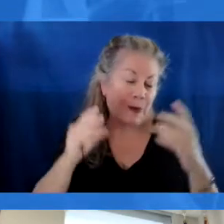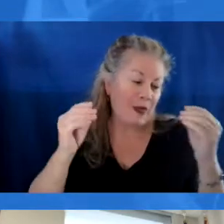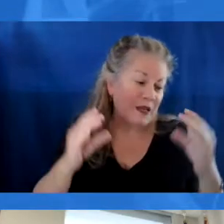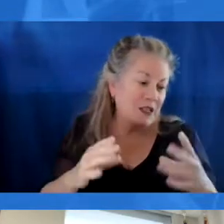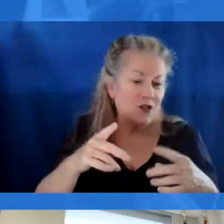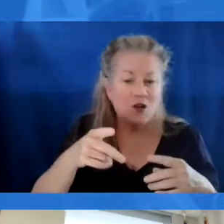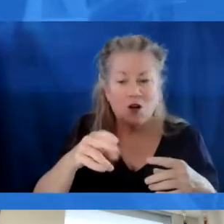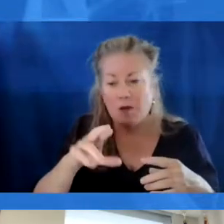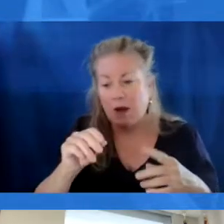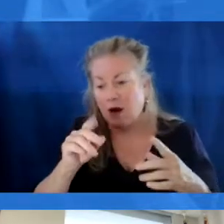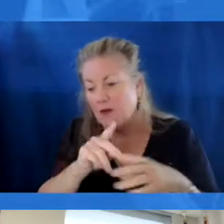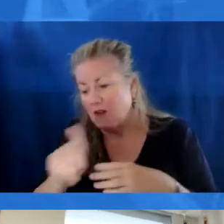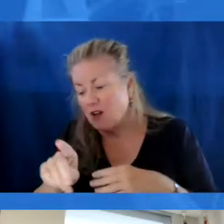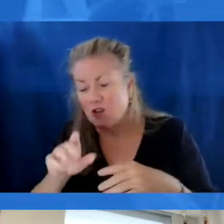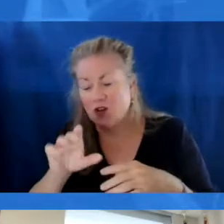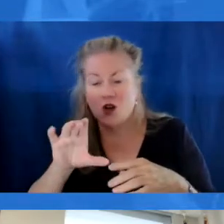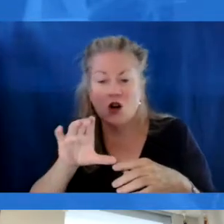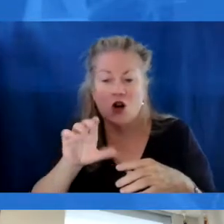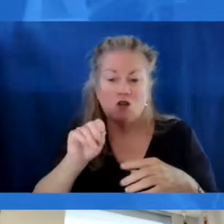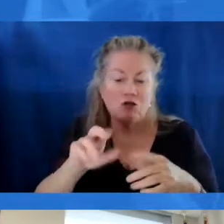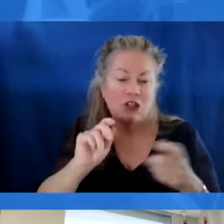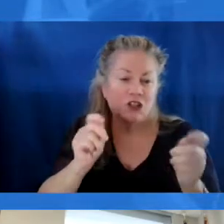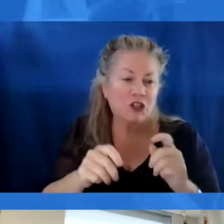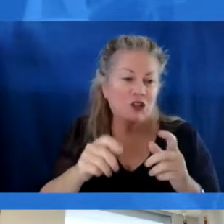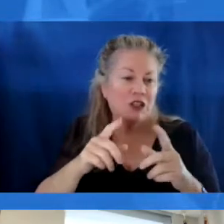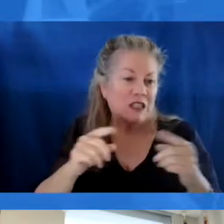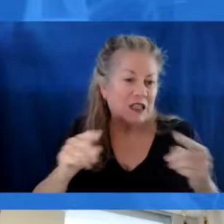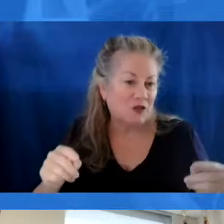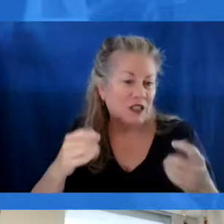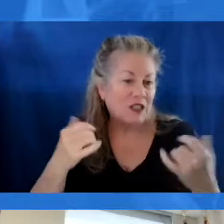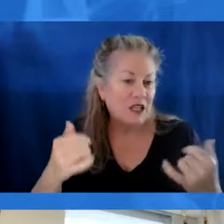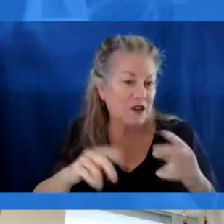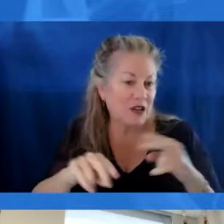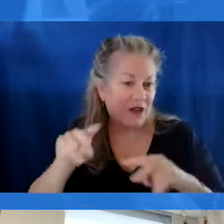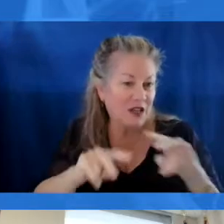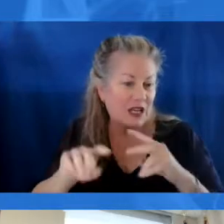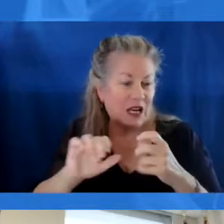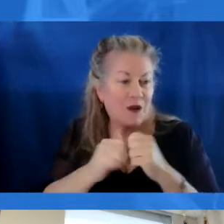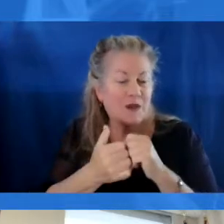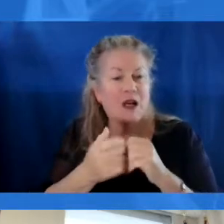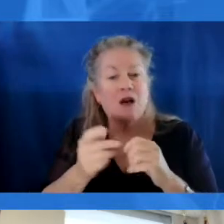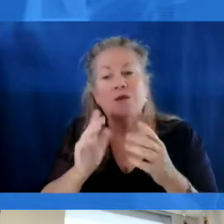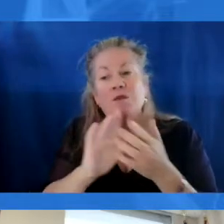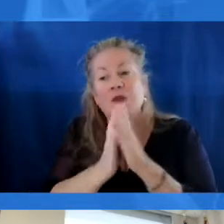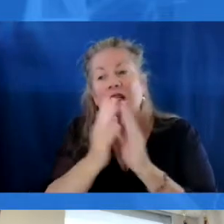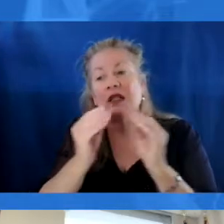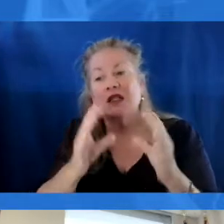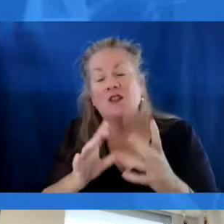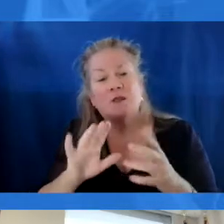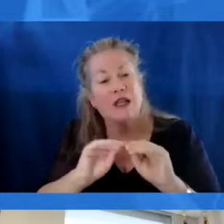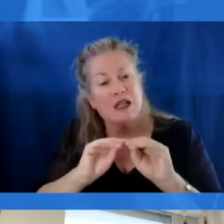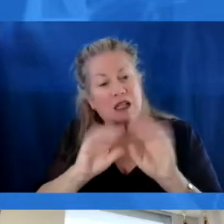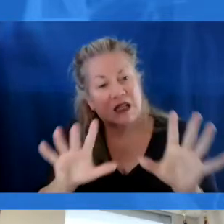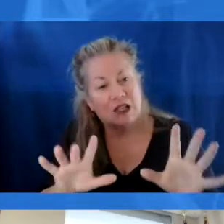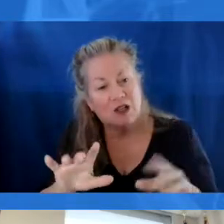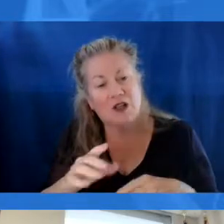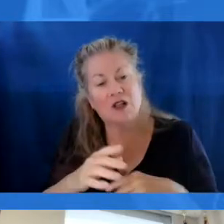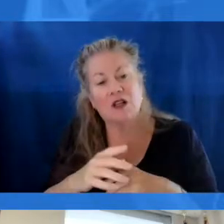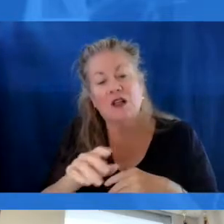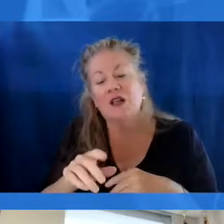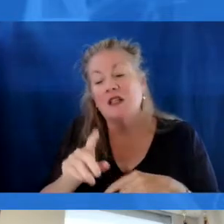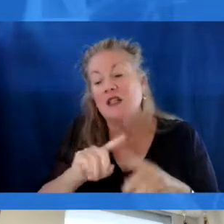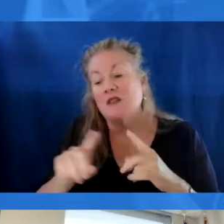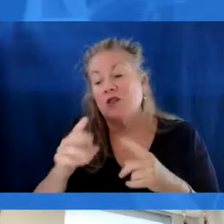a teacher, a paraprofessional, a career changer, retiree, et cetera, navigate how to become a teacher and make it very clear. And a number of